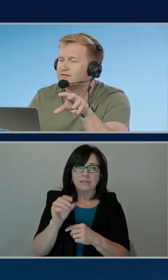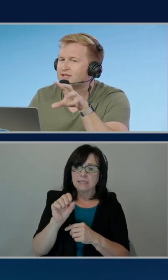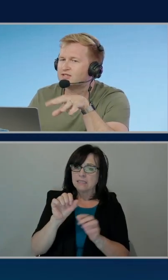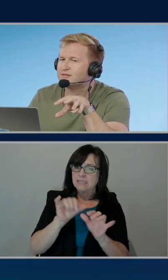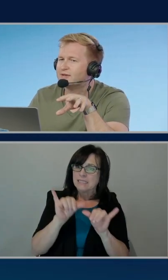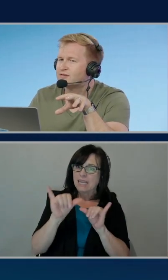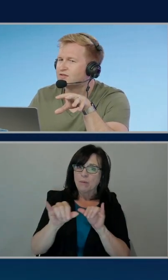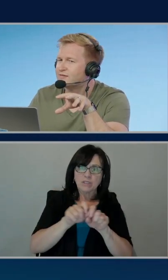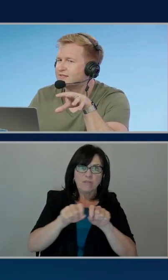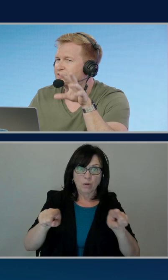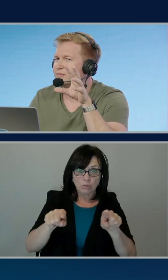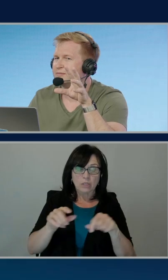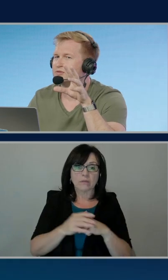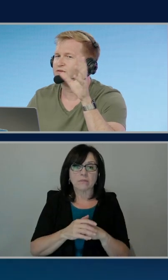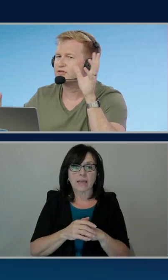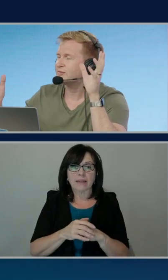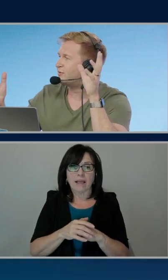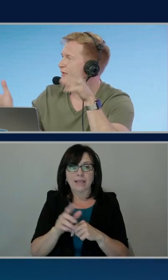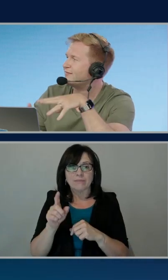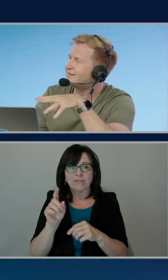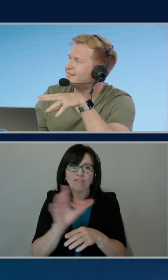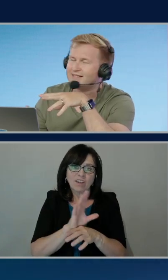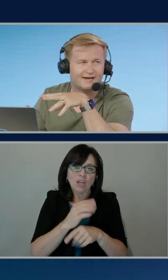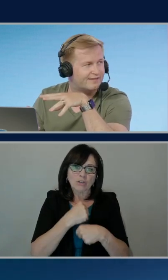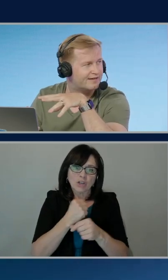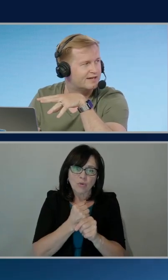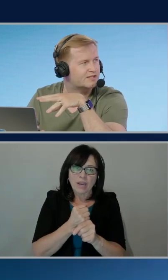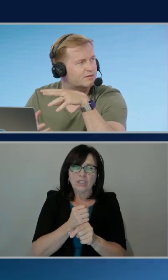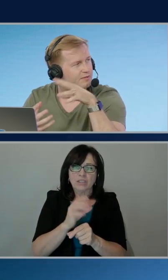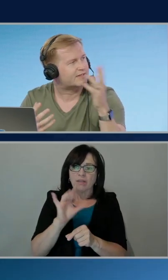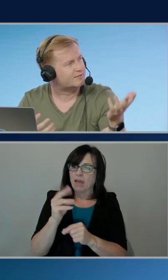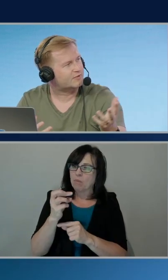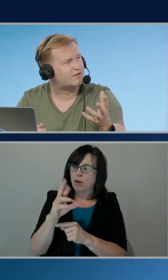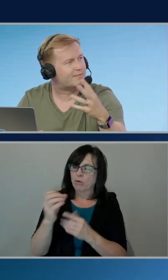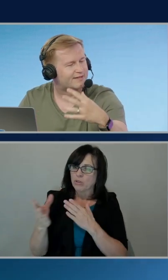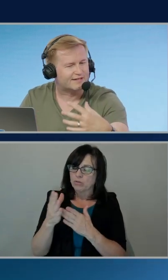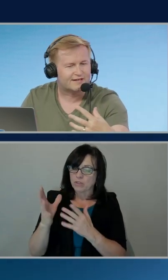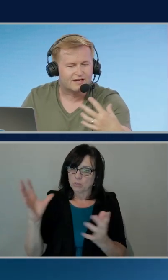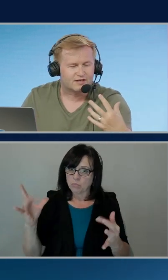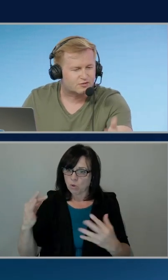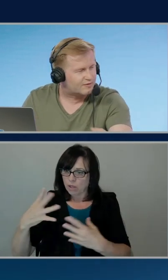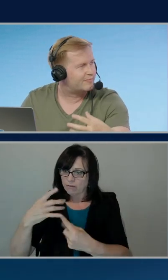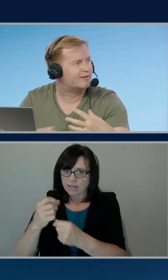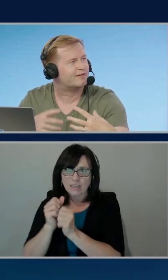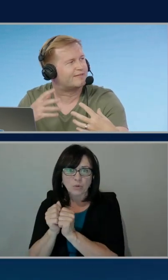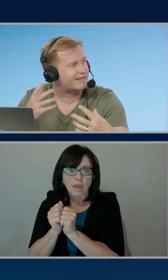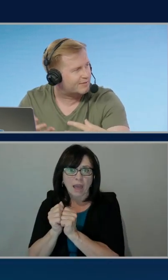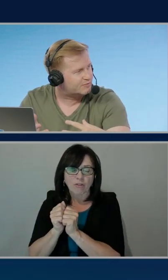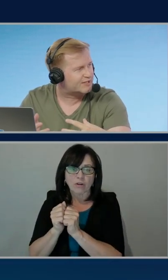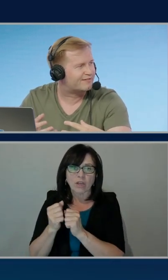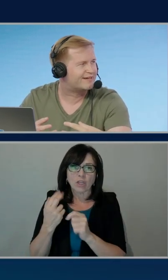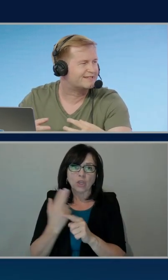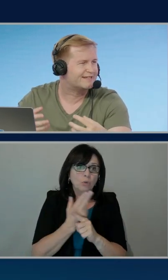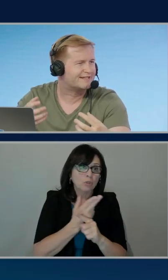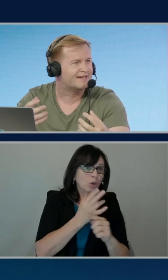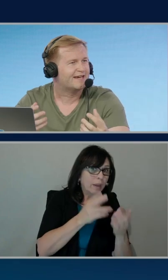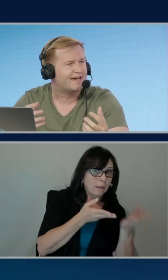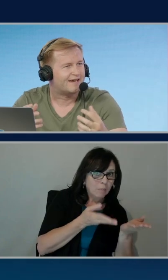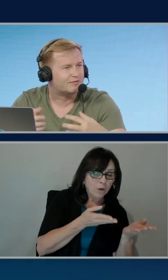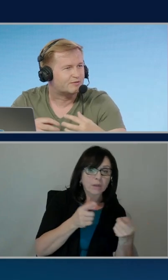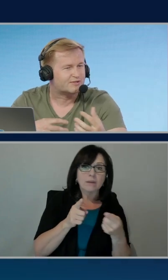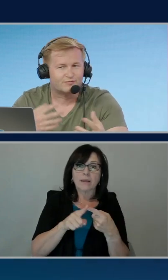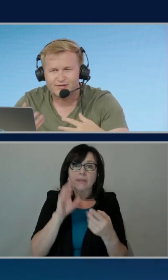video generation microservice, and that's where we sort of tried to pull everything together. like I said, were grabbing the user input, the image we generated,